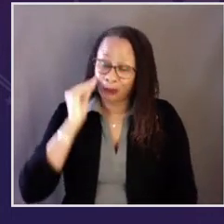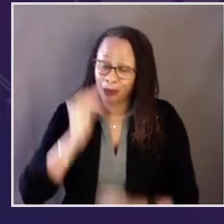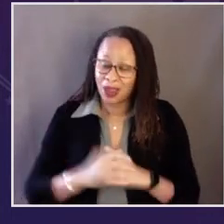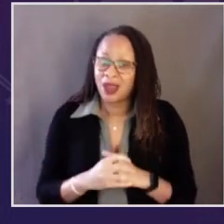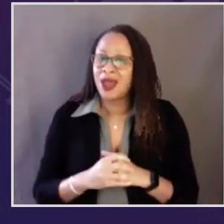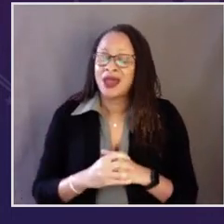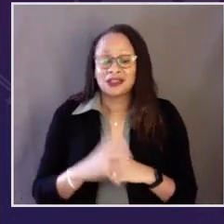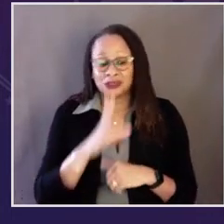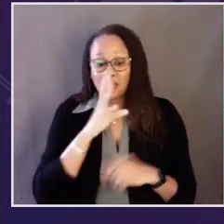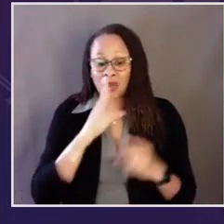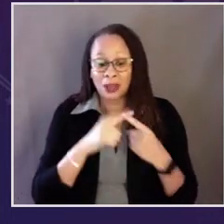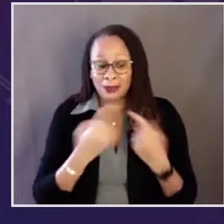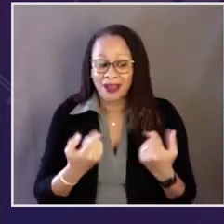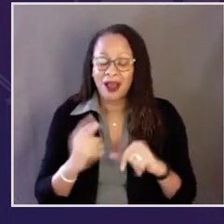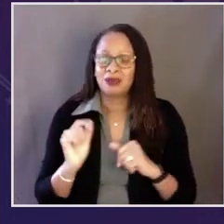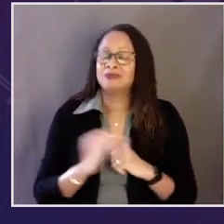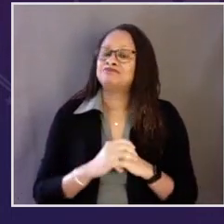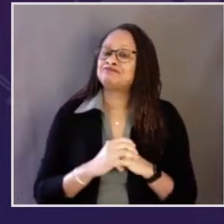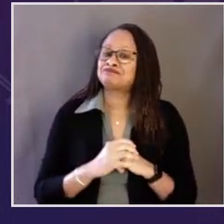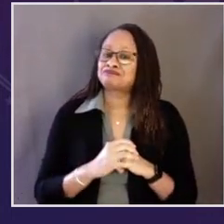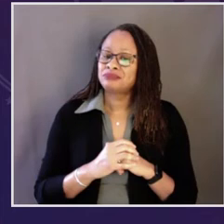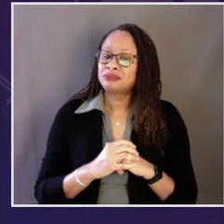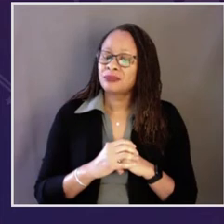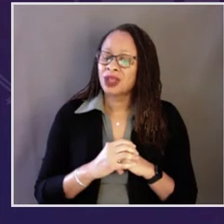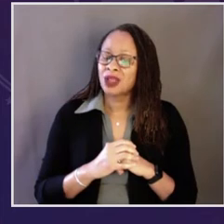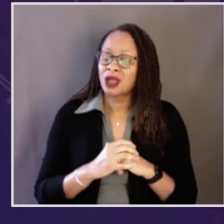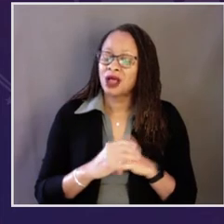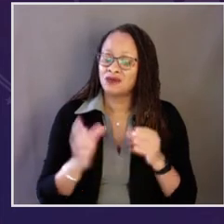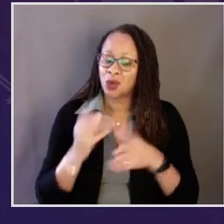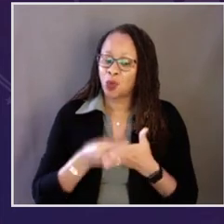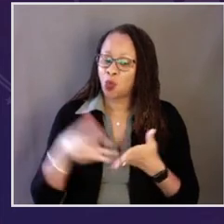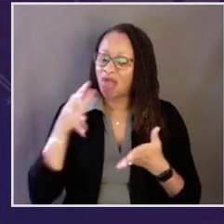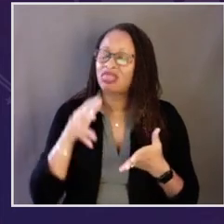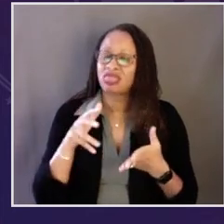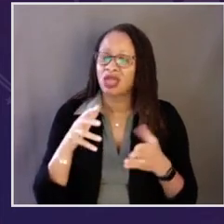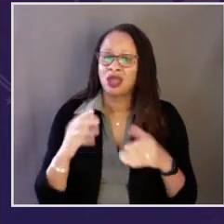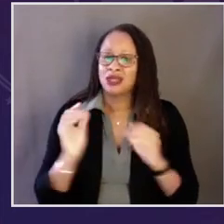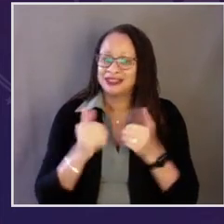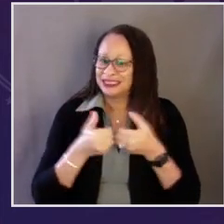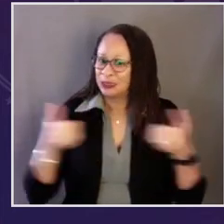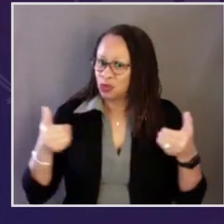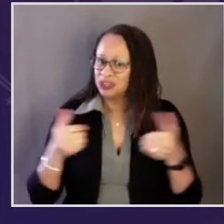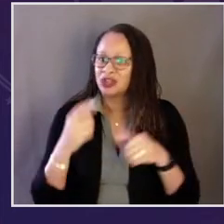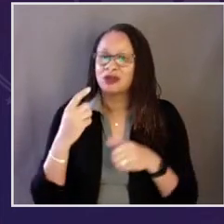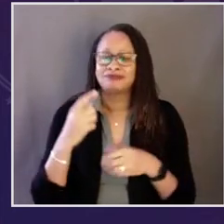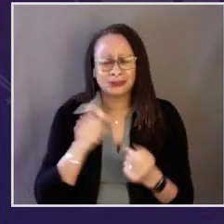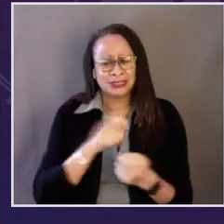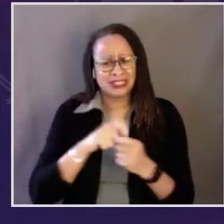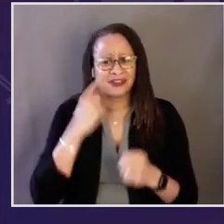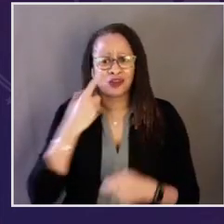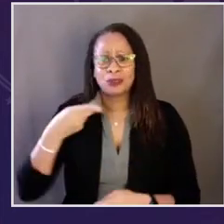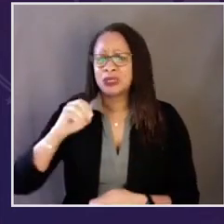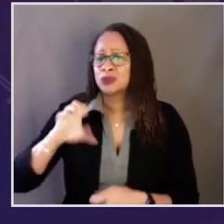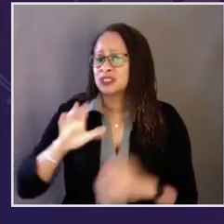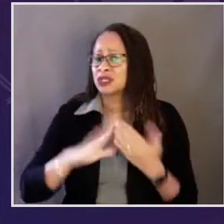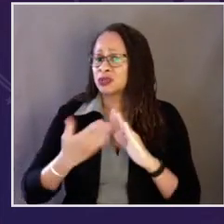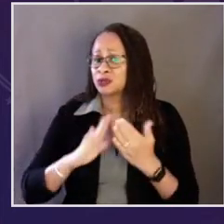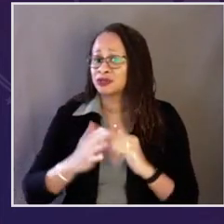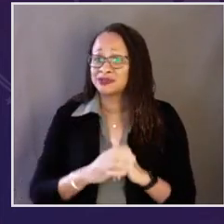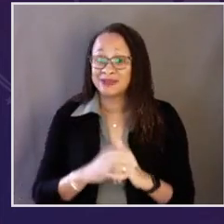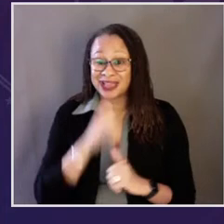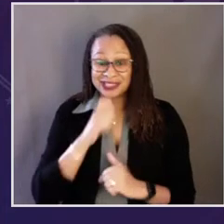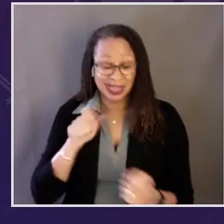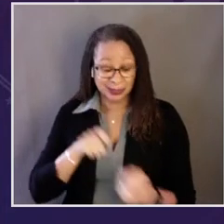as a means towards wealth generation, particularly for communities of culture, communities of color. It's not